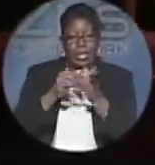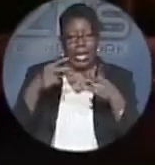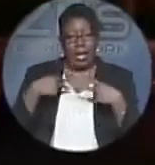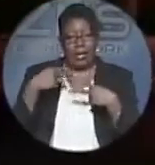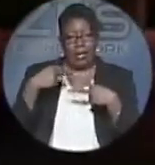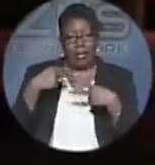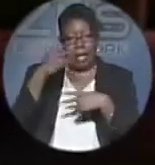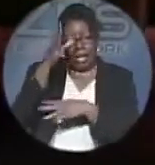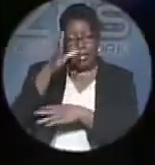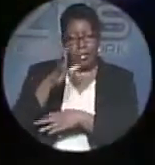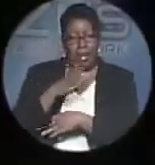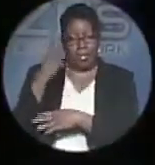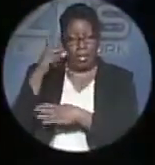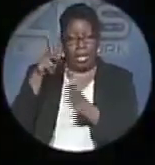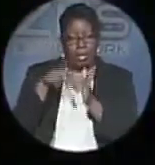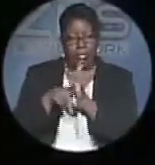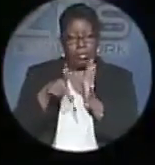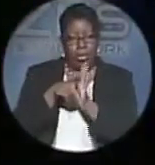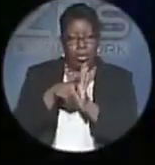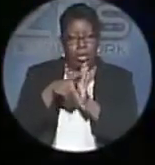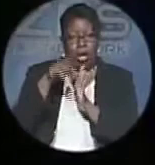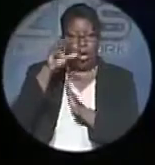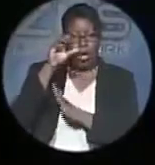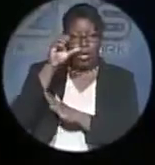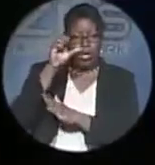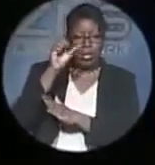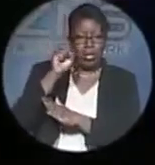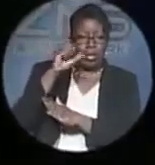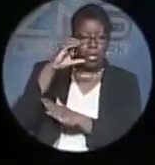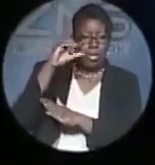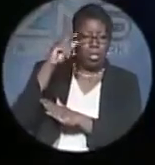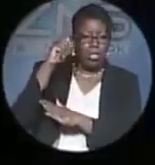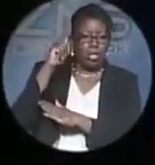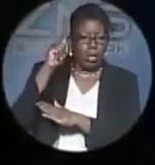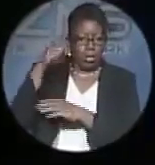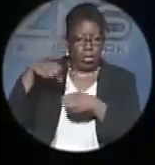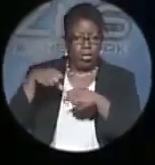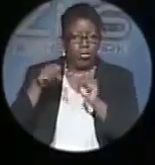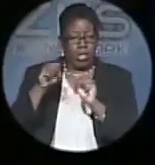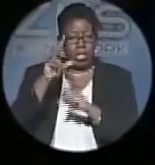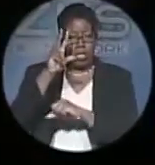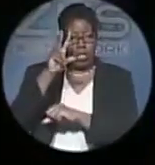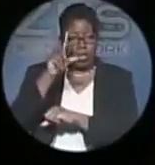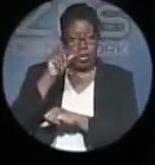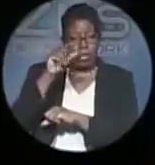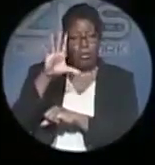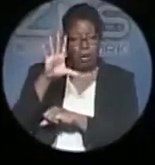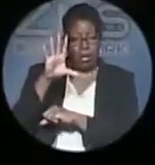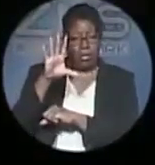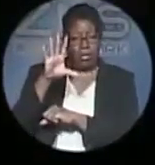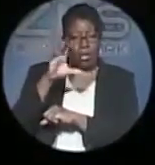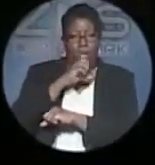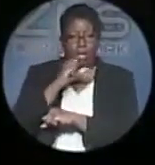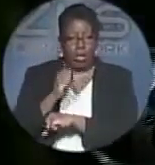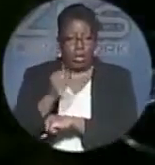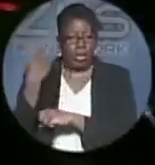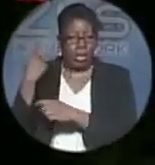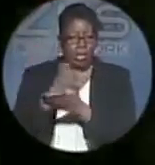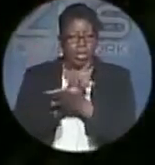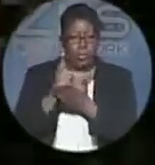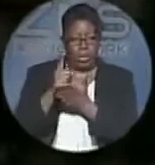have a man in custody for that murder on Scott Street over a week ago. That's when 25-year-old Deshante Bain of Scott Street was shot to death.